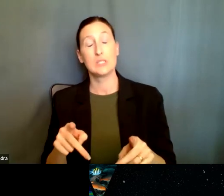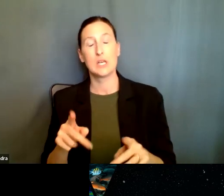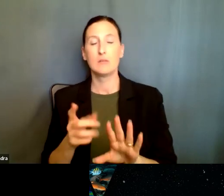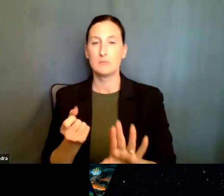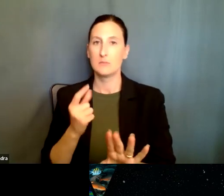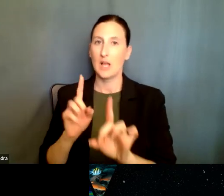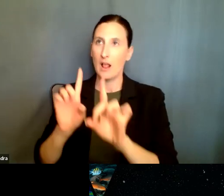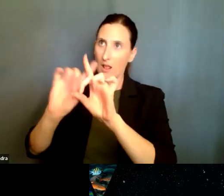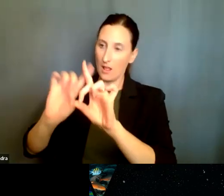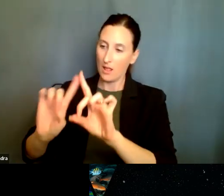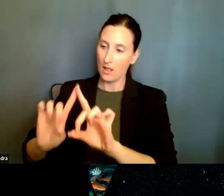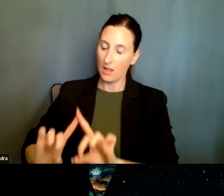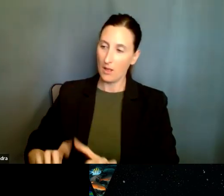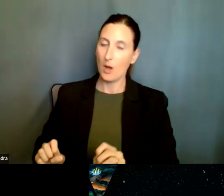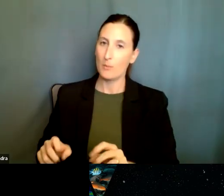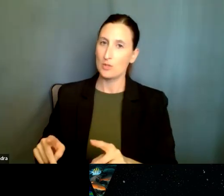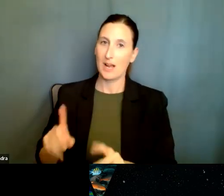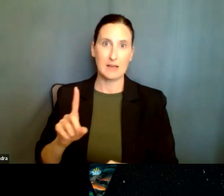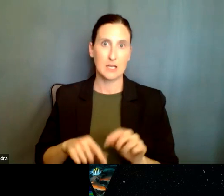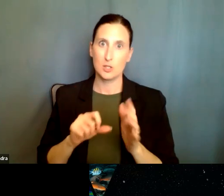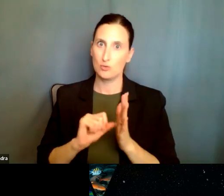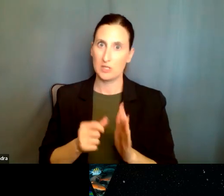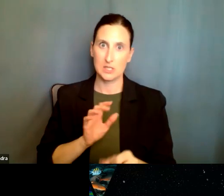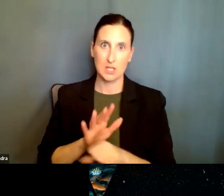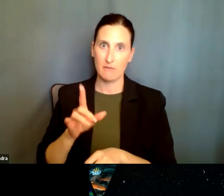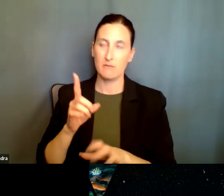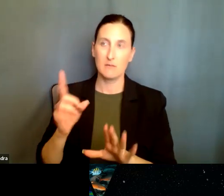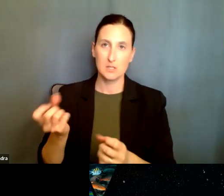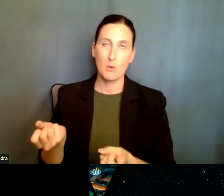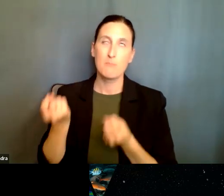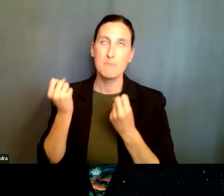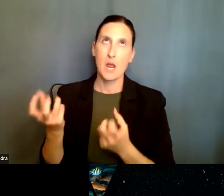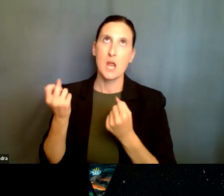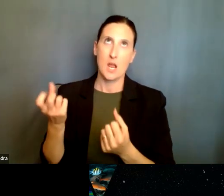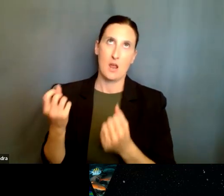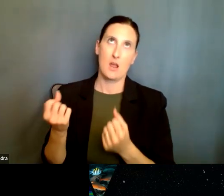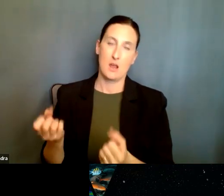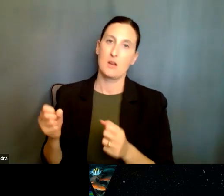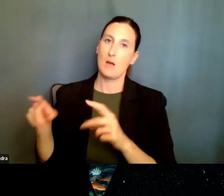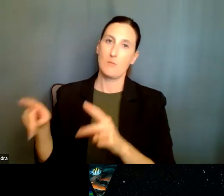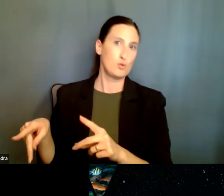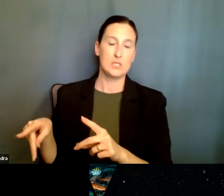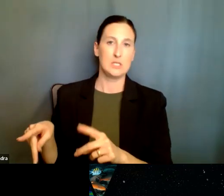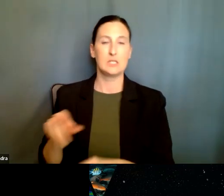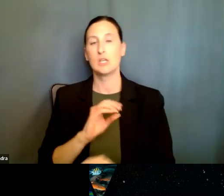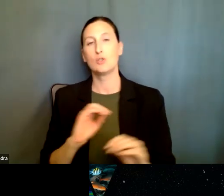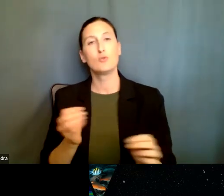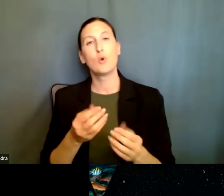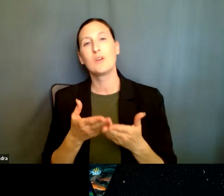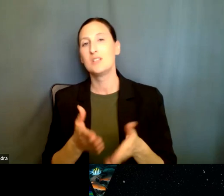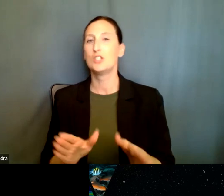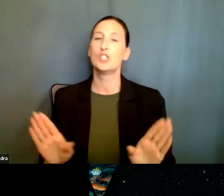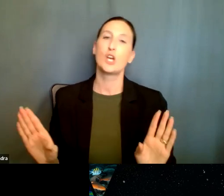requirements. I cannot stress this, this more so that there are no general general requirement